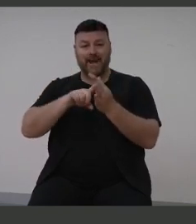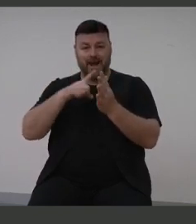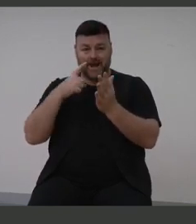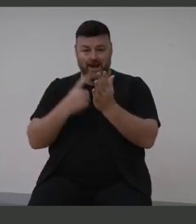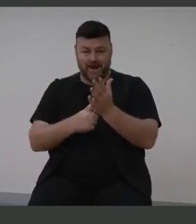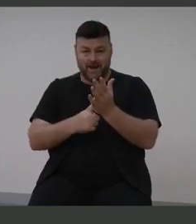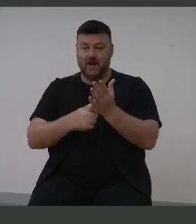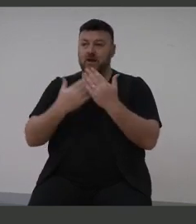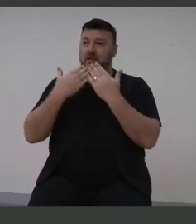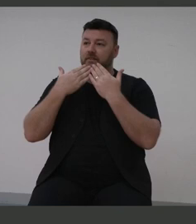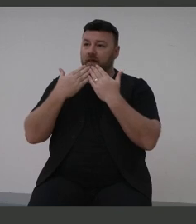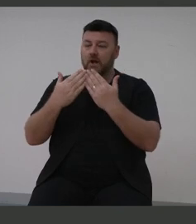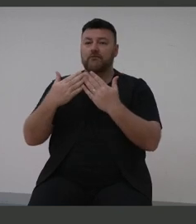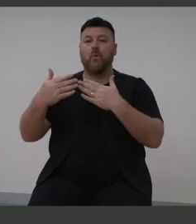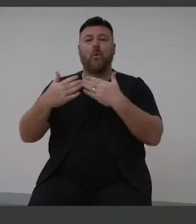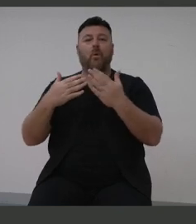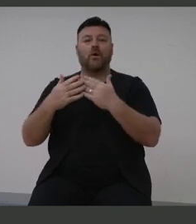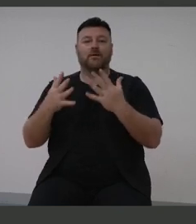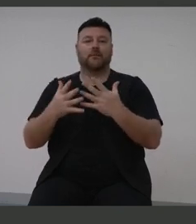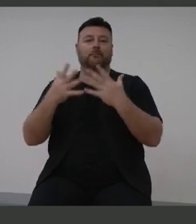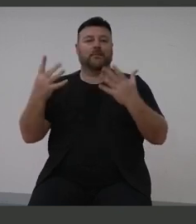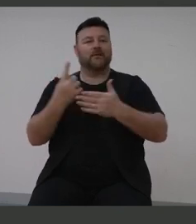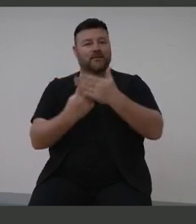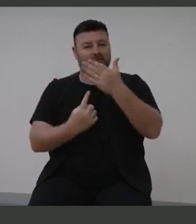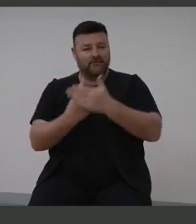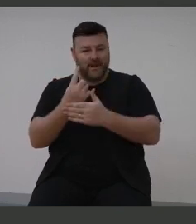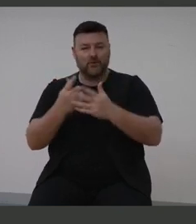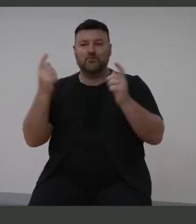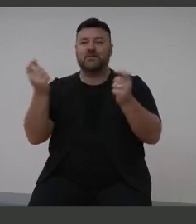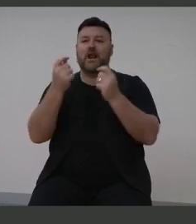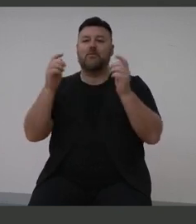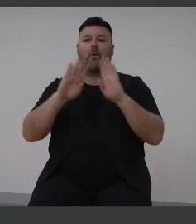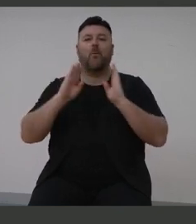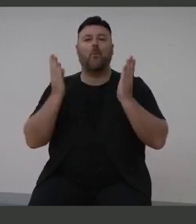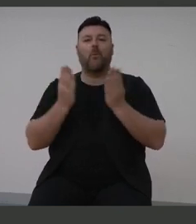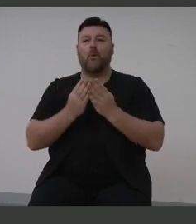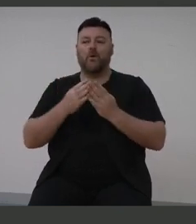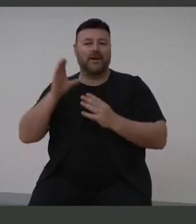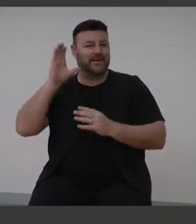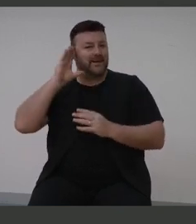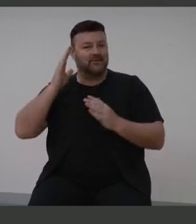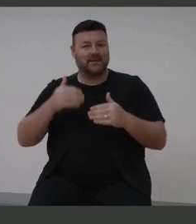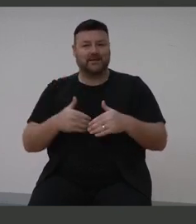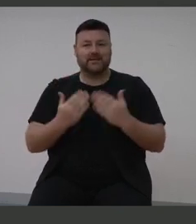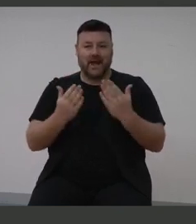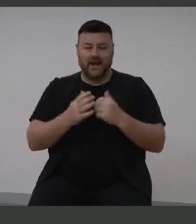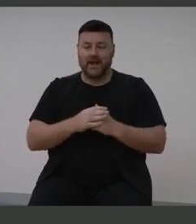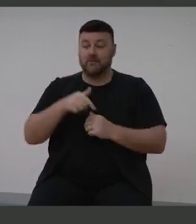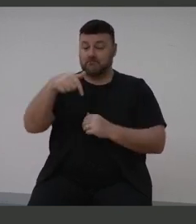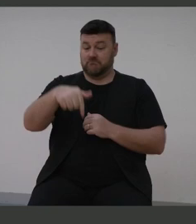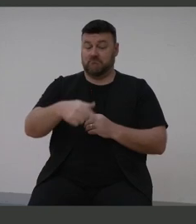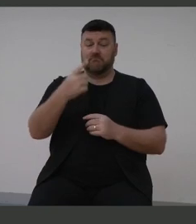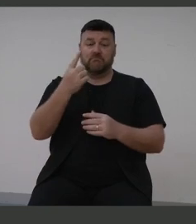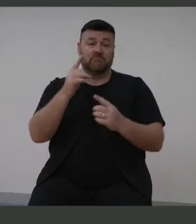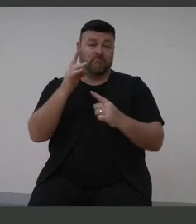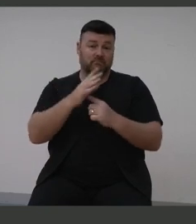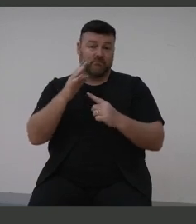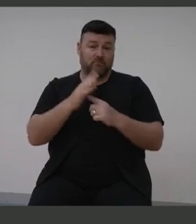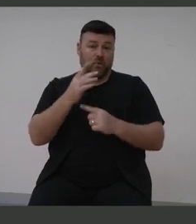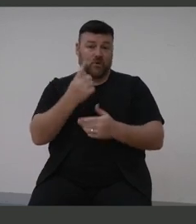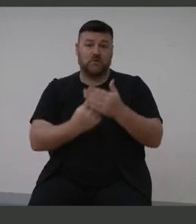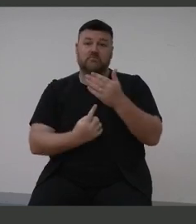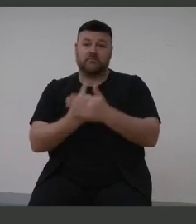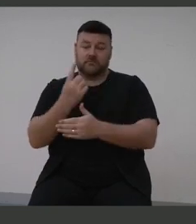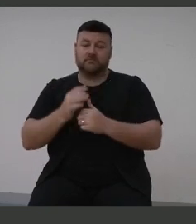in Sydney this Saturday night to celebrate World Hearing Day. But it is an important occasion, and my job today is